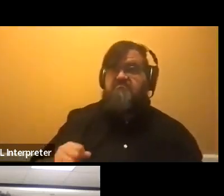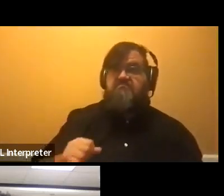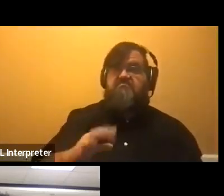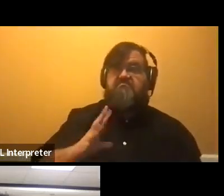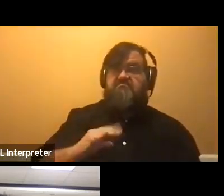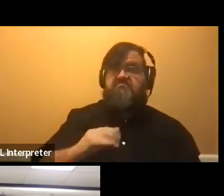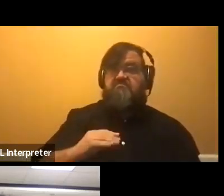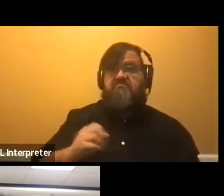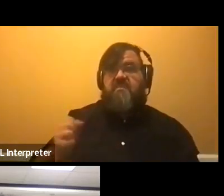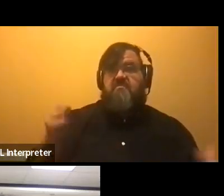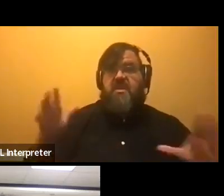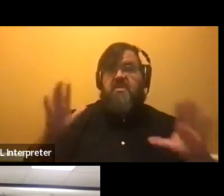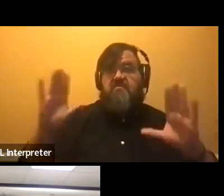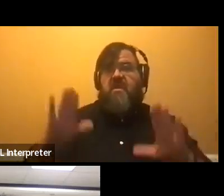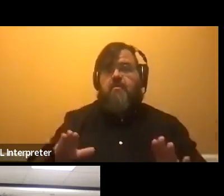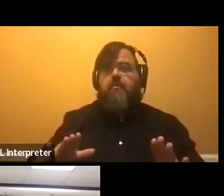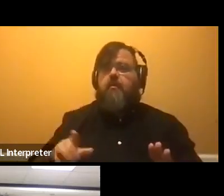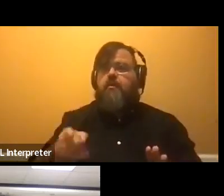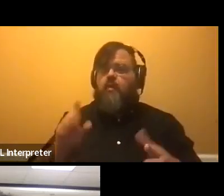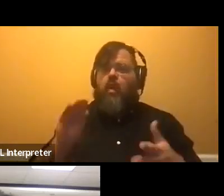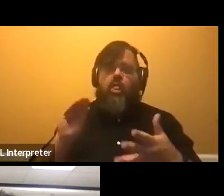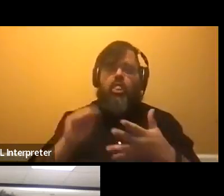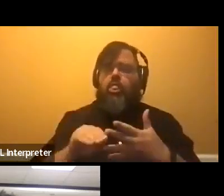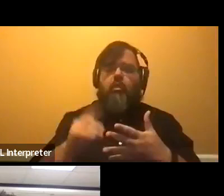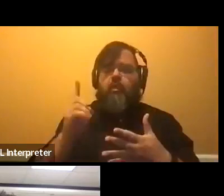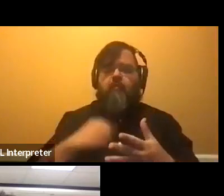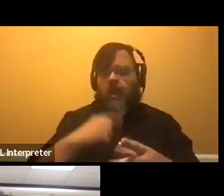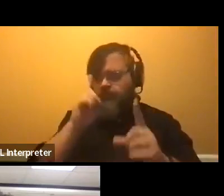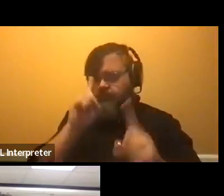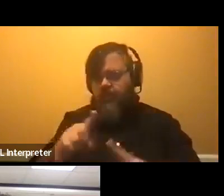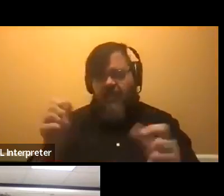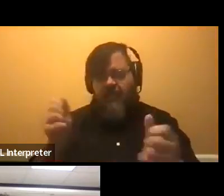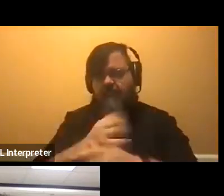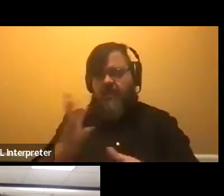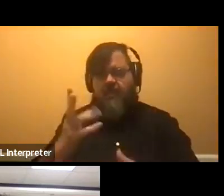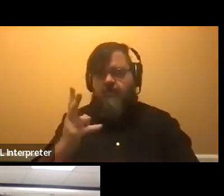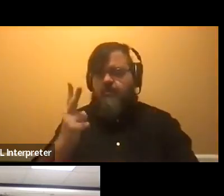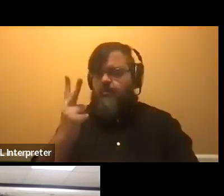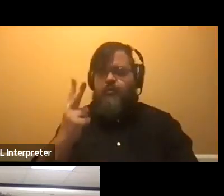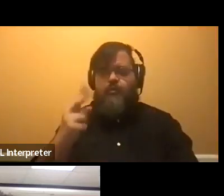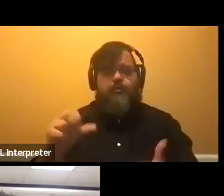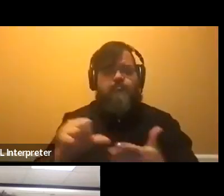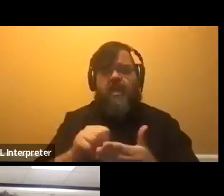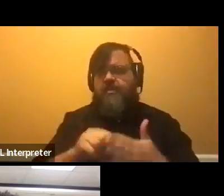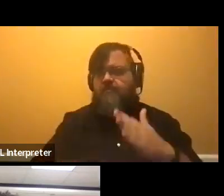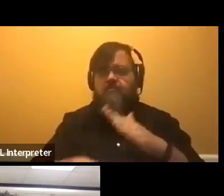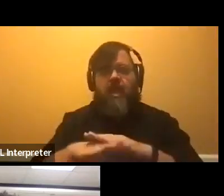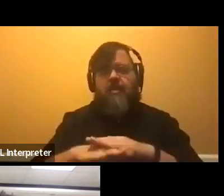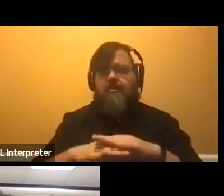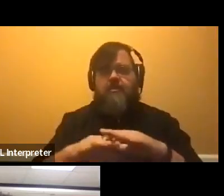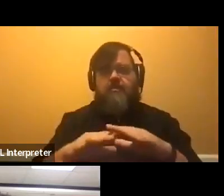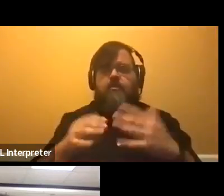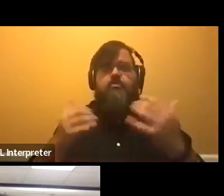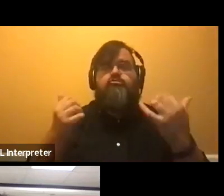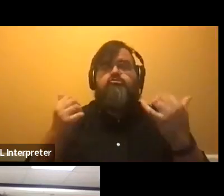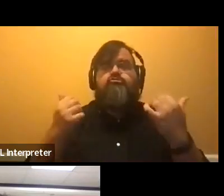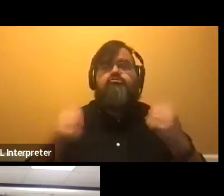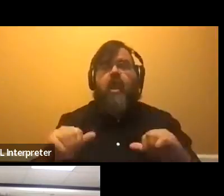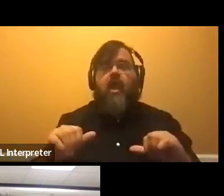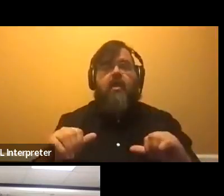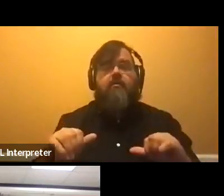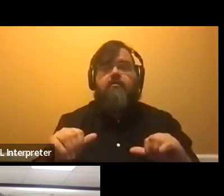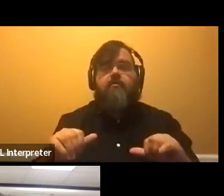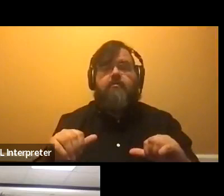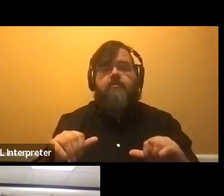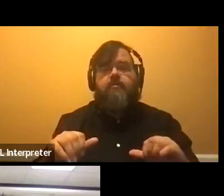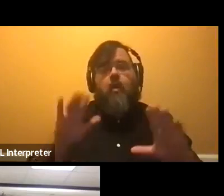might've had this one embedded, but I, and I agreed with everything that you said about two pages max, try to be, give a wonderful overview, but